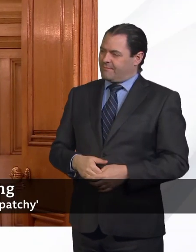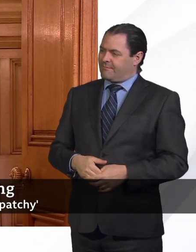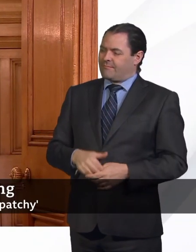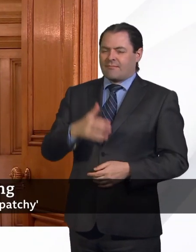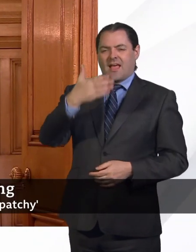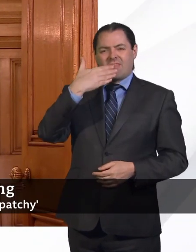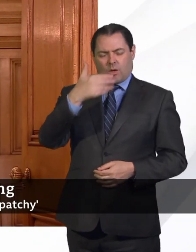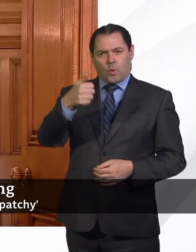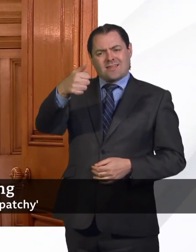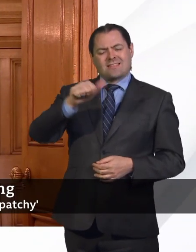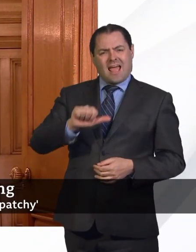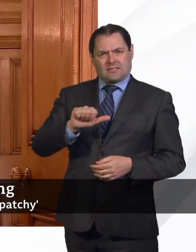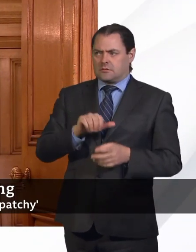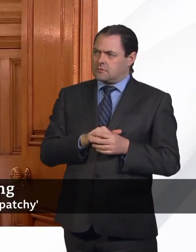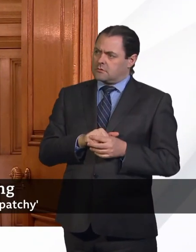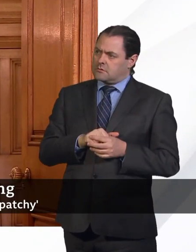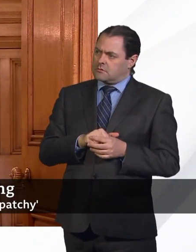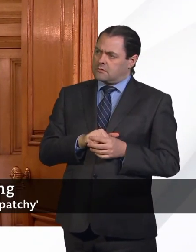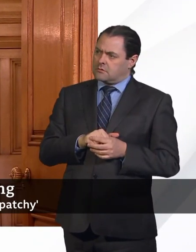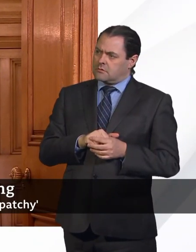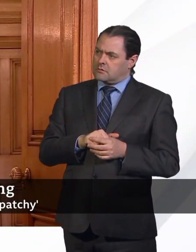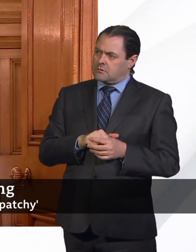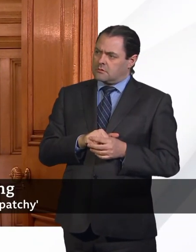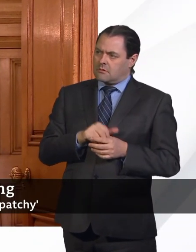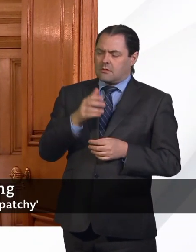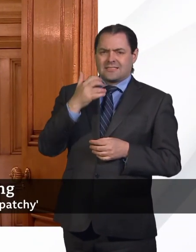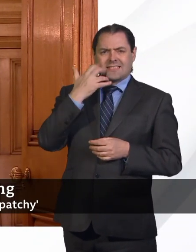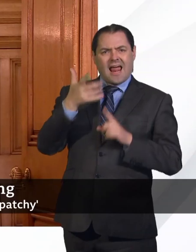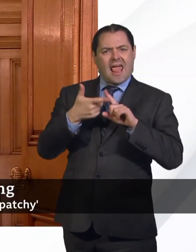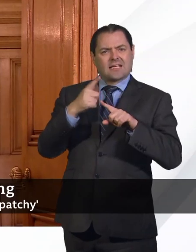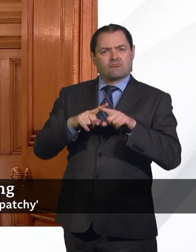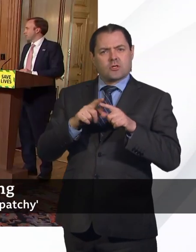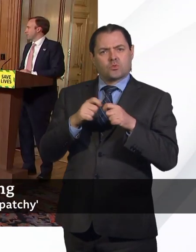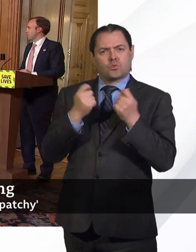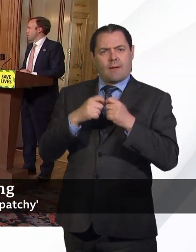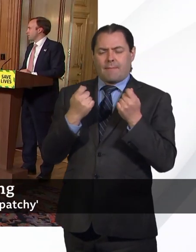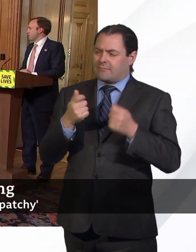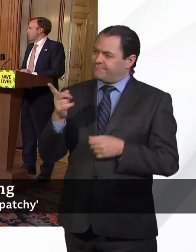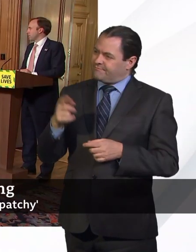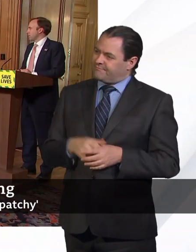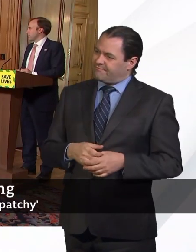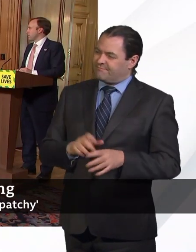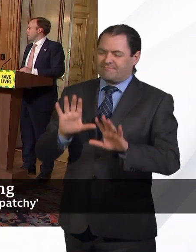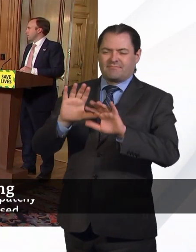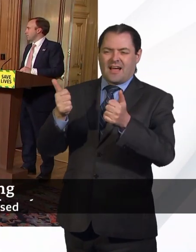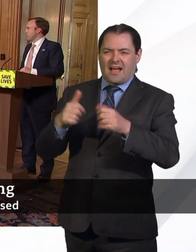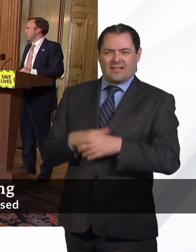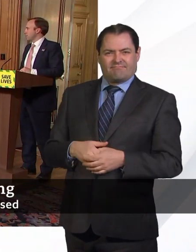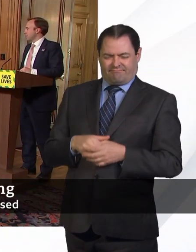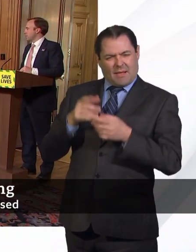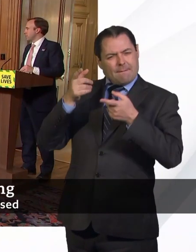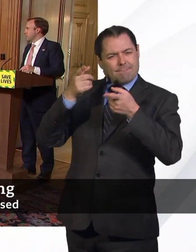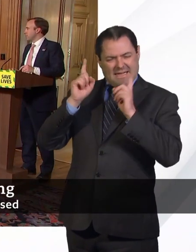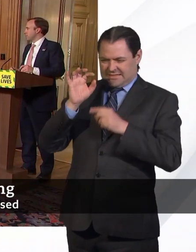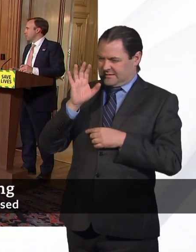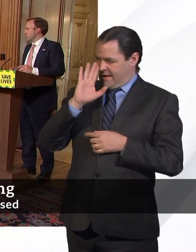next question is from Sarah O'Grady from the Daily Express. Sarah. Hello there. My question is to you, Secretary of